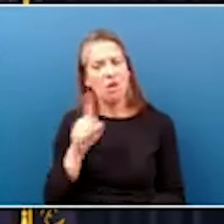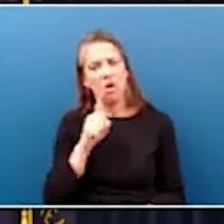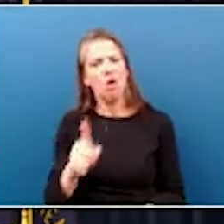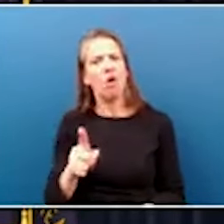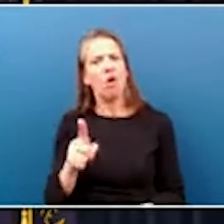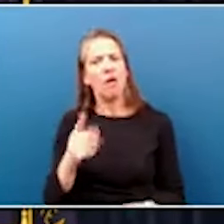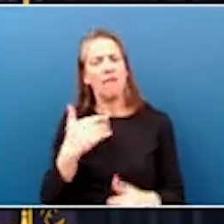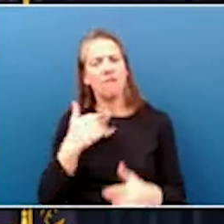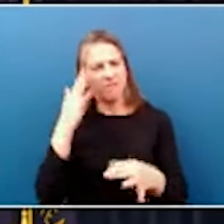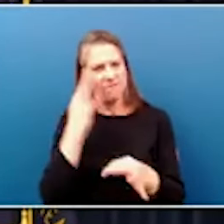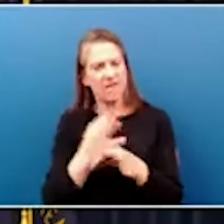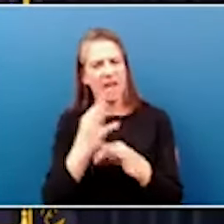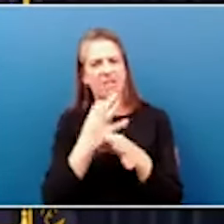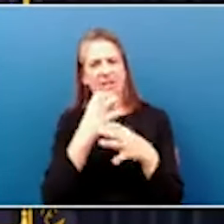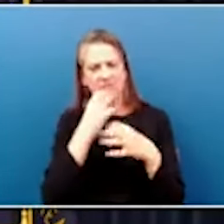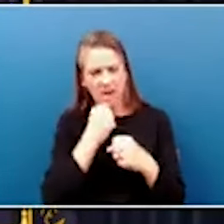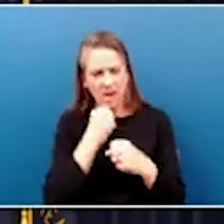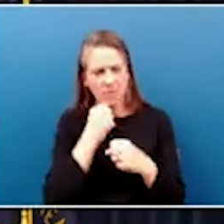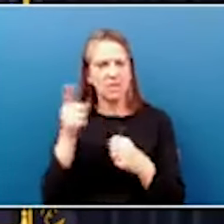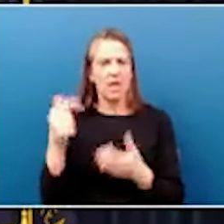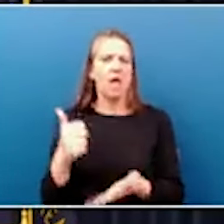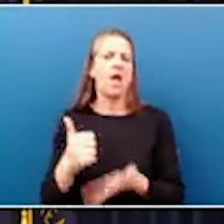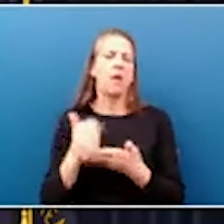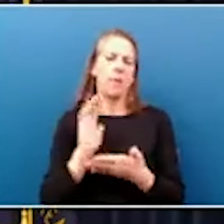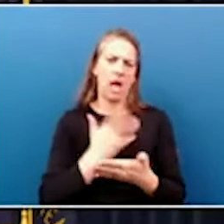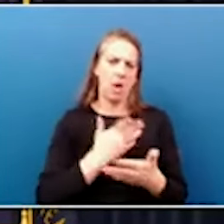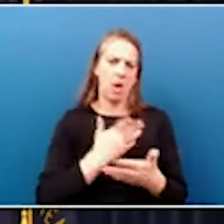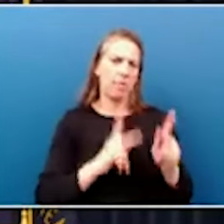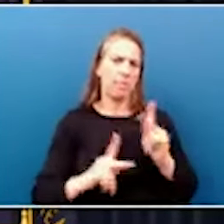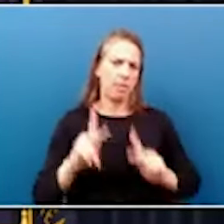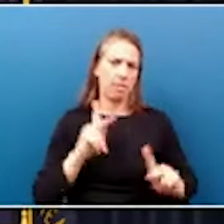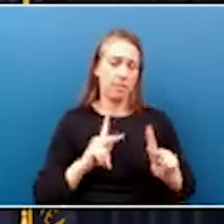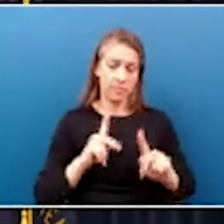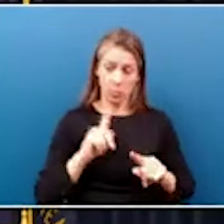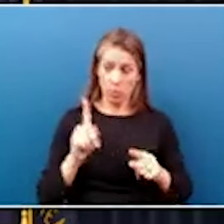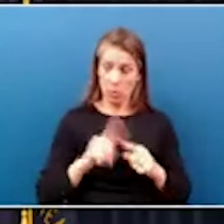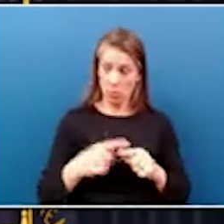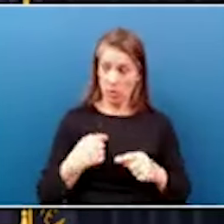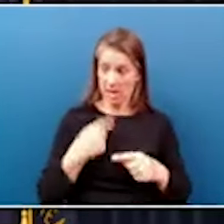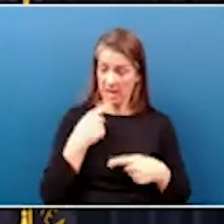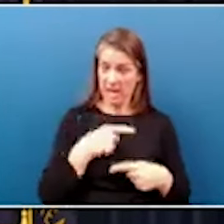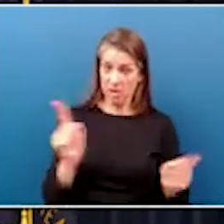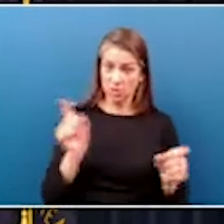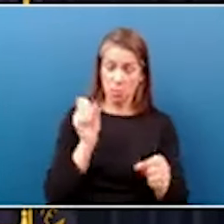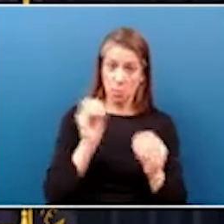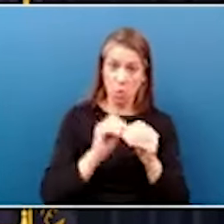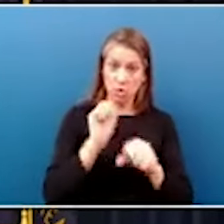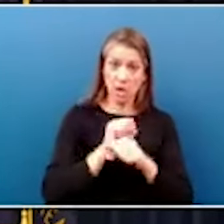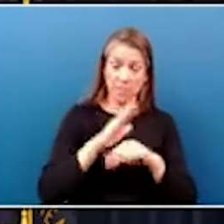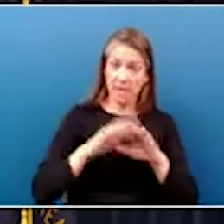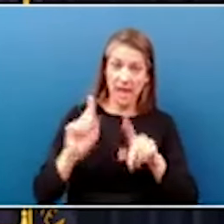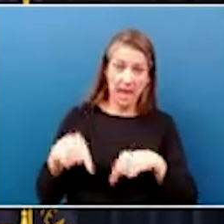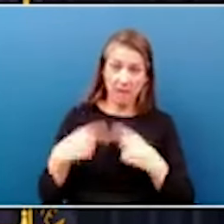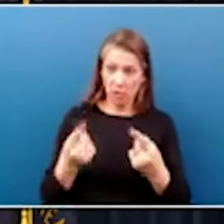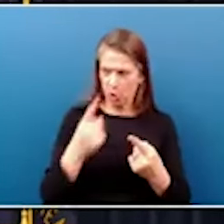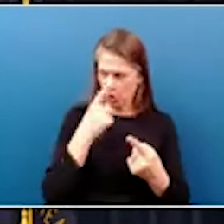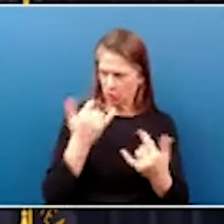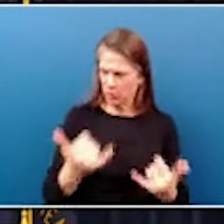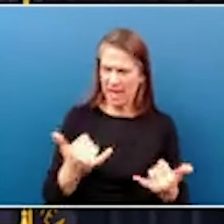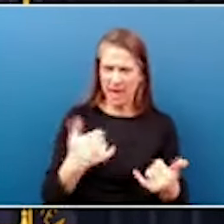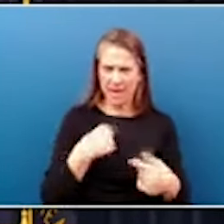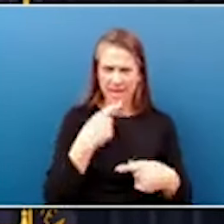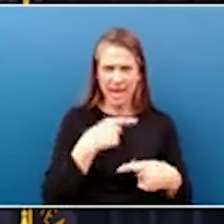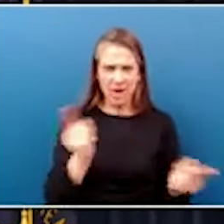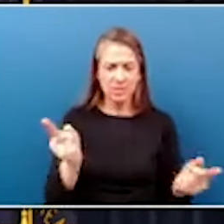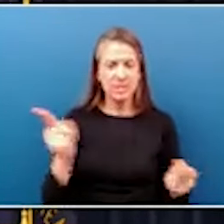values and they're helping our people. And at a time when we are announcing more jobs than ever, look at what we just announced today, second chance